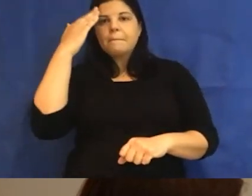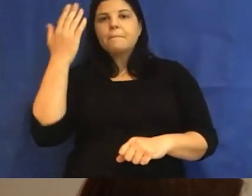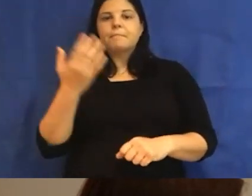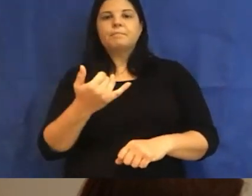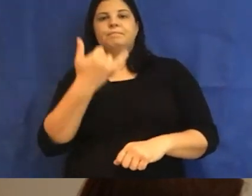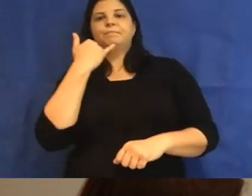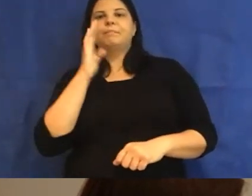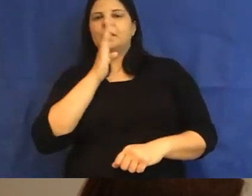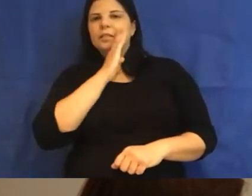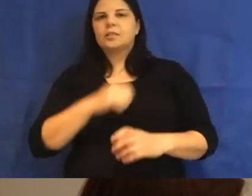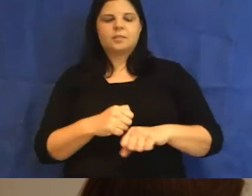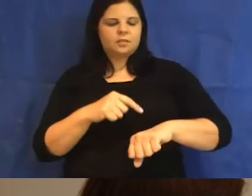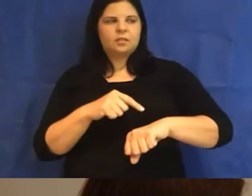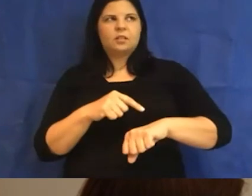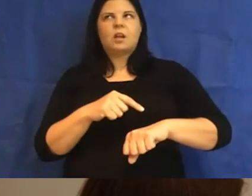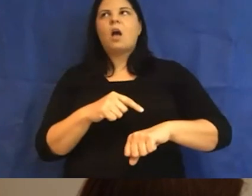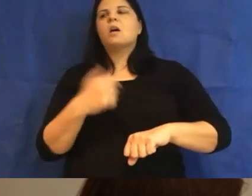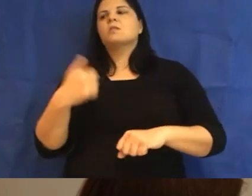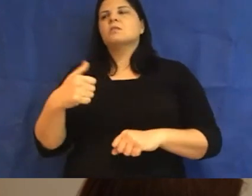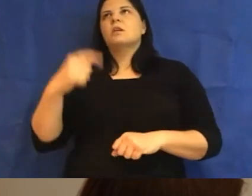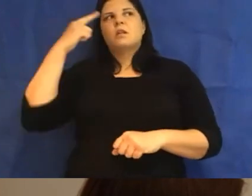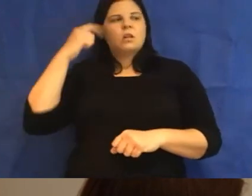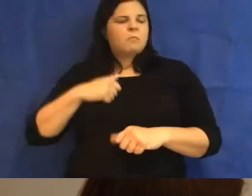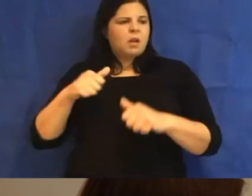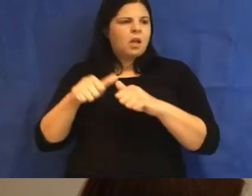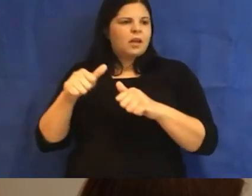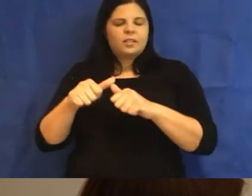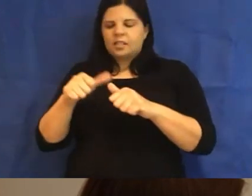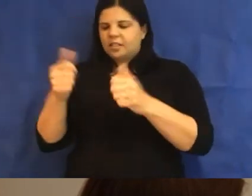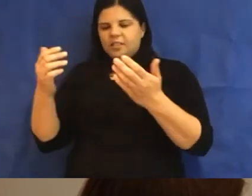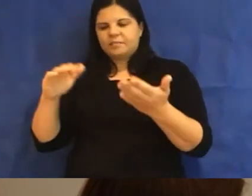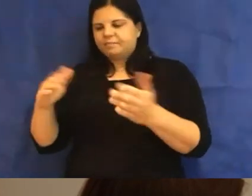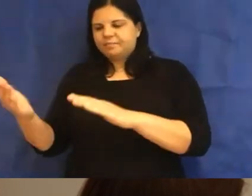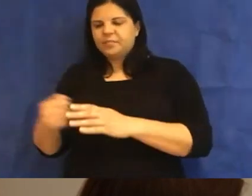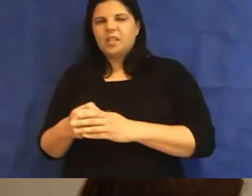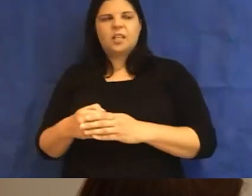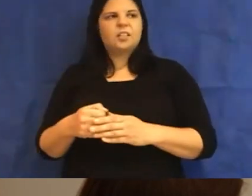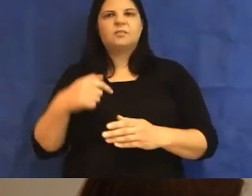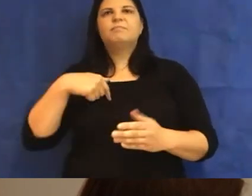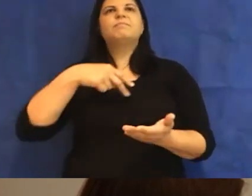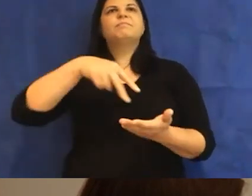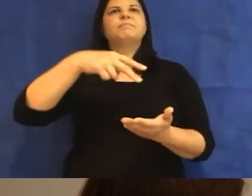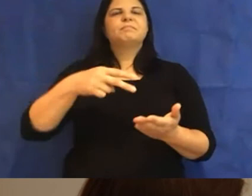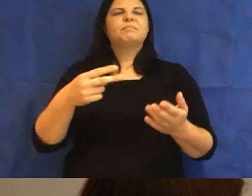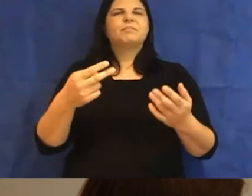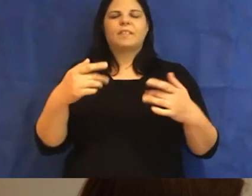She's gone, I thought. I began to cry on the street as I walked to the tram stop, calling mum back for confirmation.